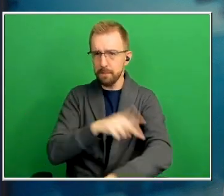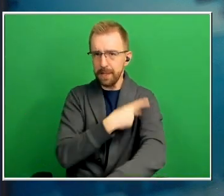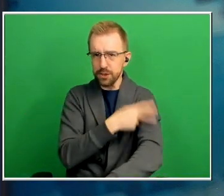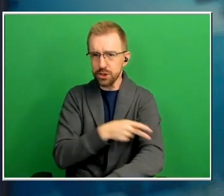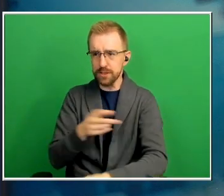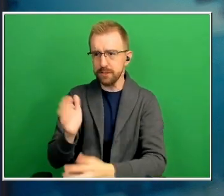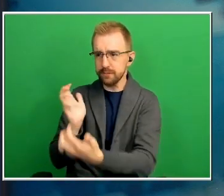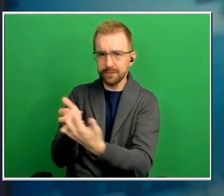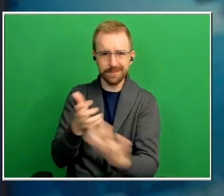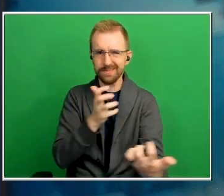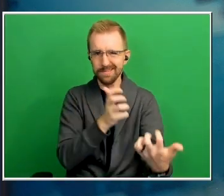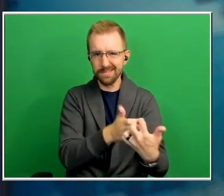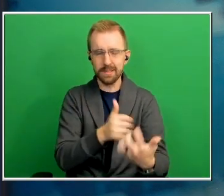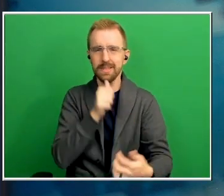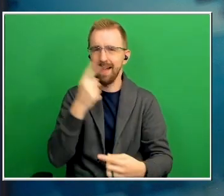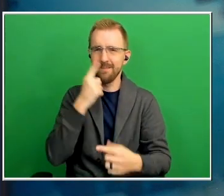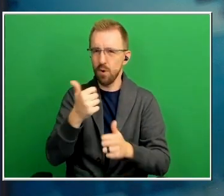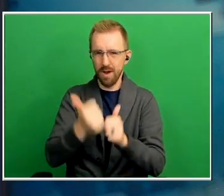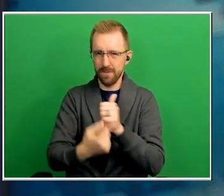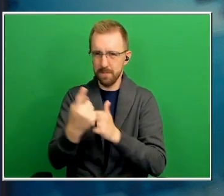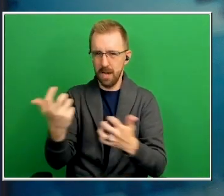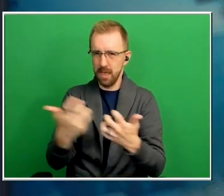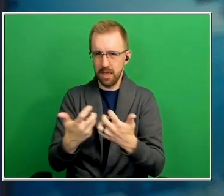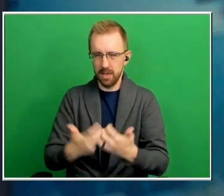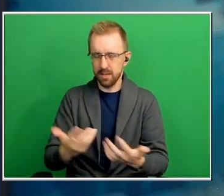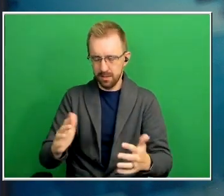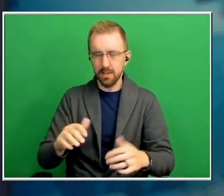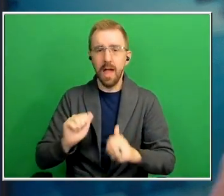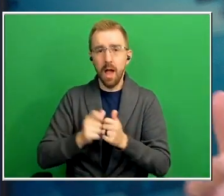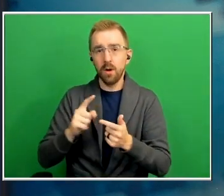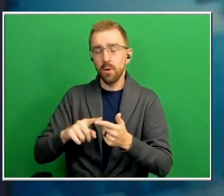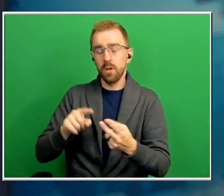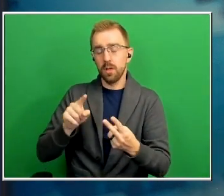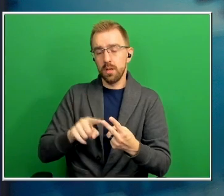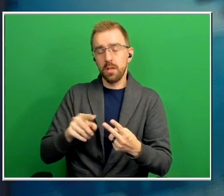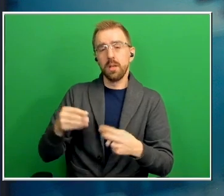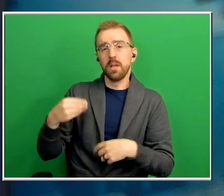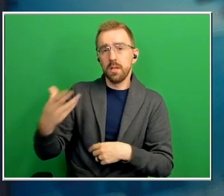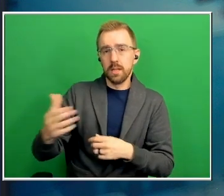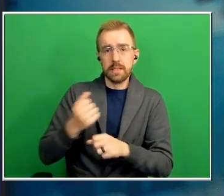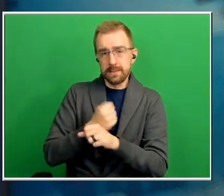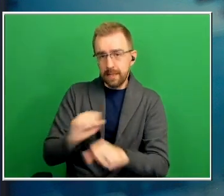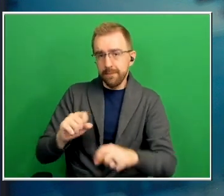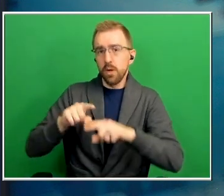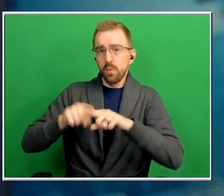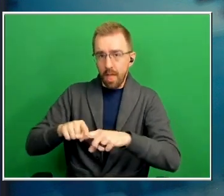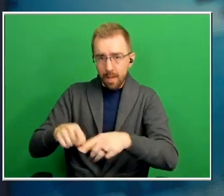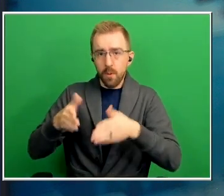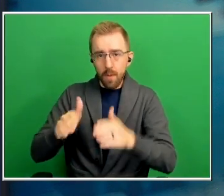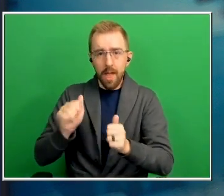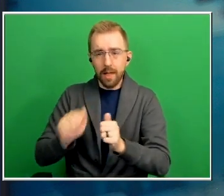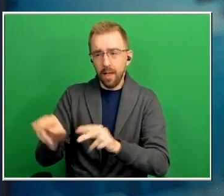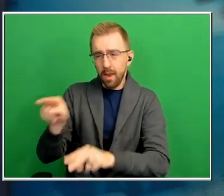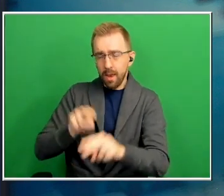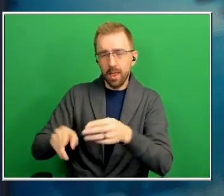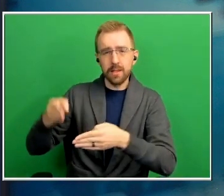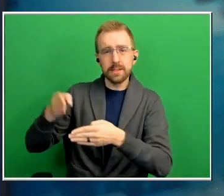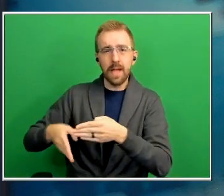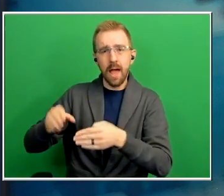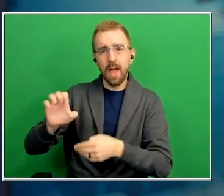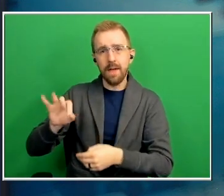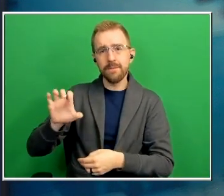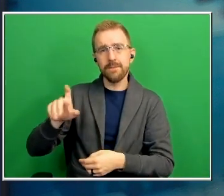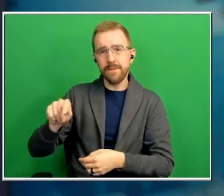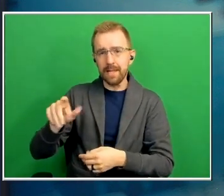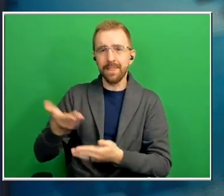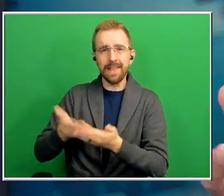then how do we give them in a safe and reliable way where we can monitor for the side effects that we work that we worry about that can occur with these